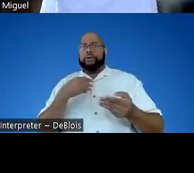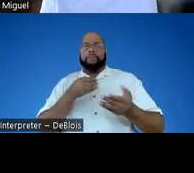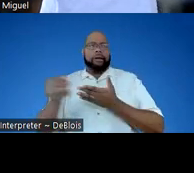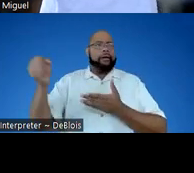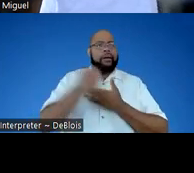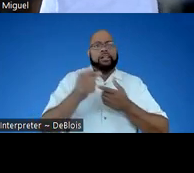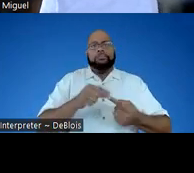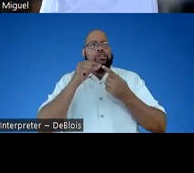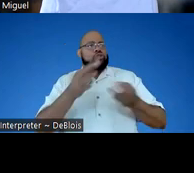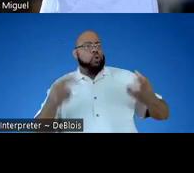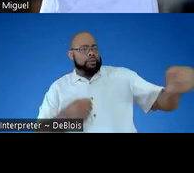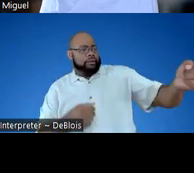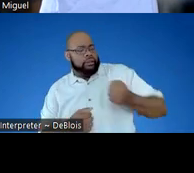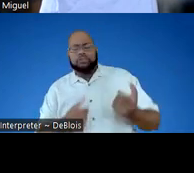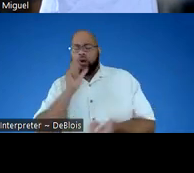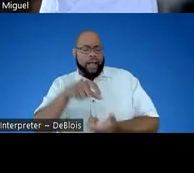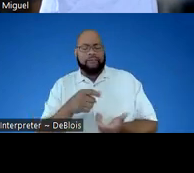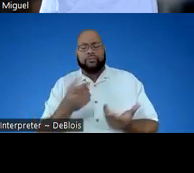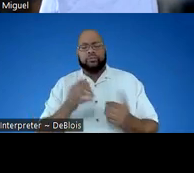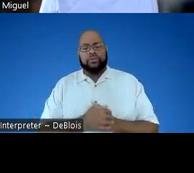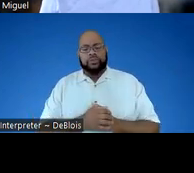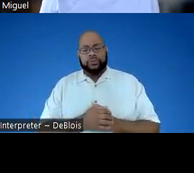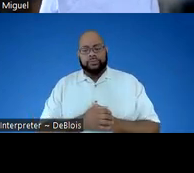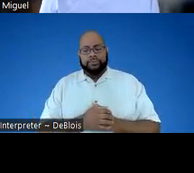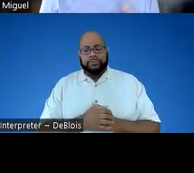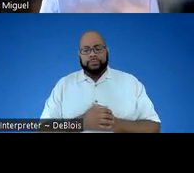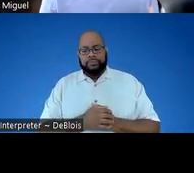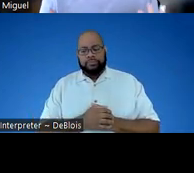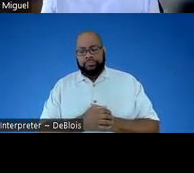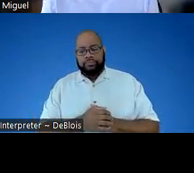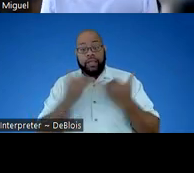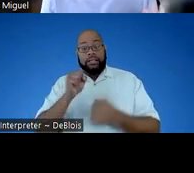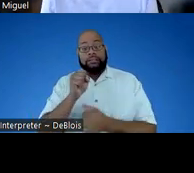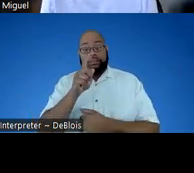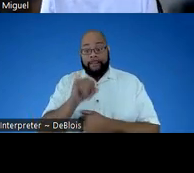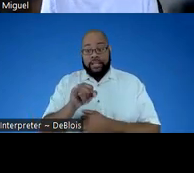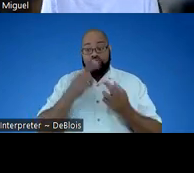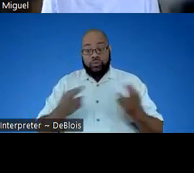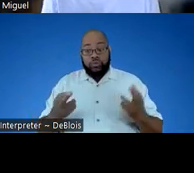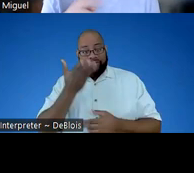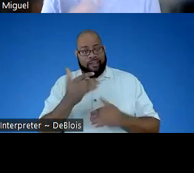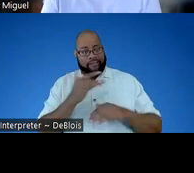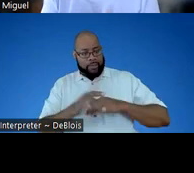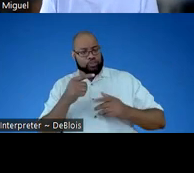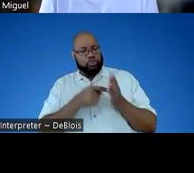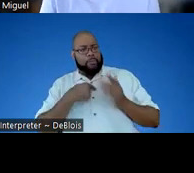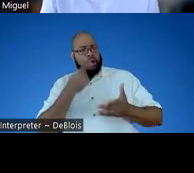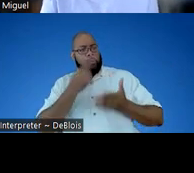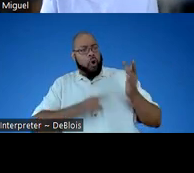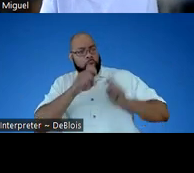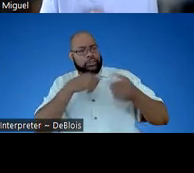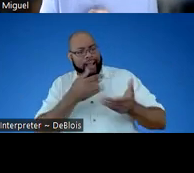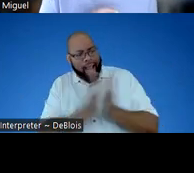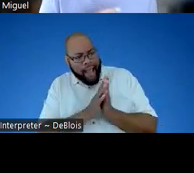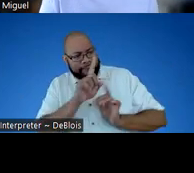resources. And now that the, um, STEMI resources are right there that show me, you know, what questions to